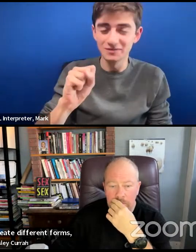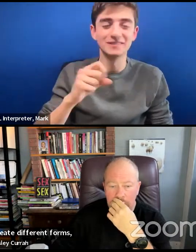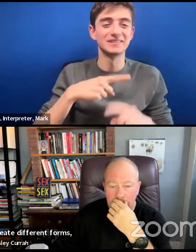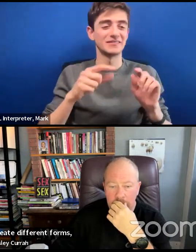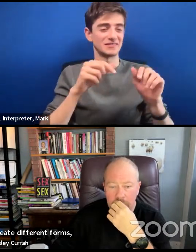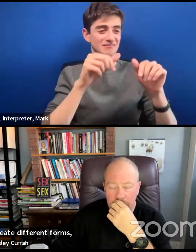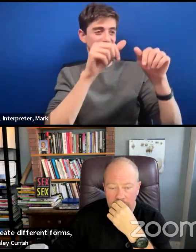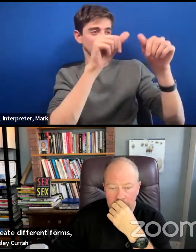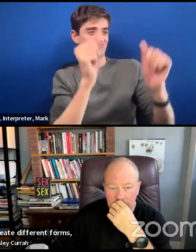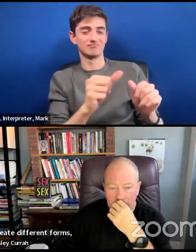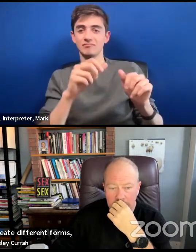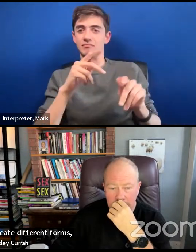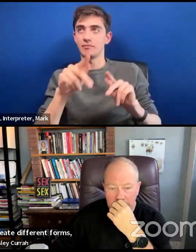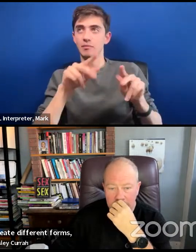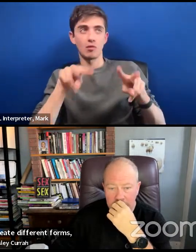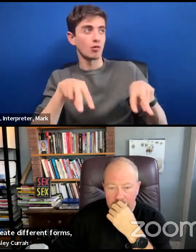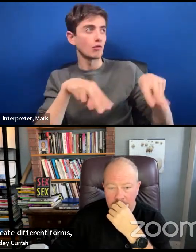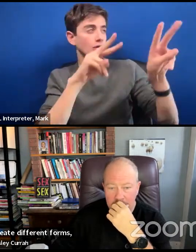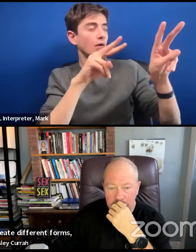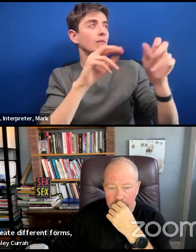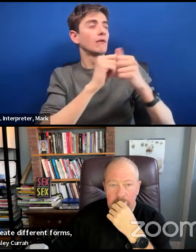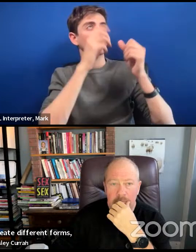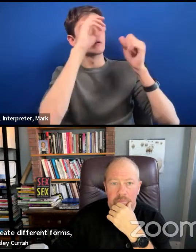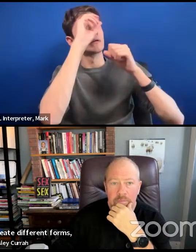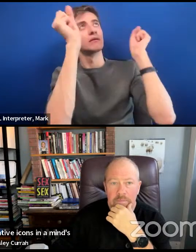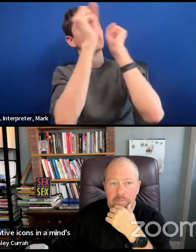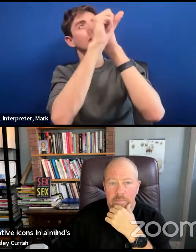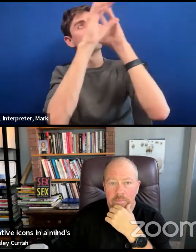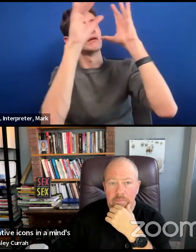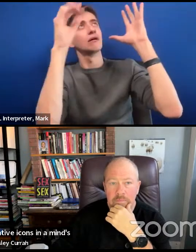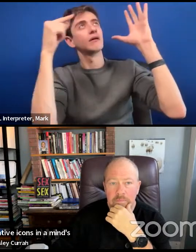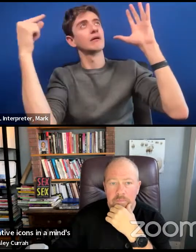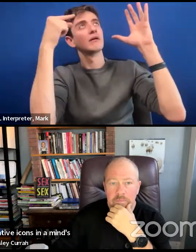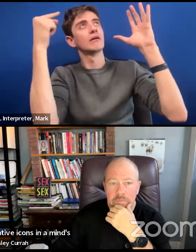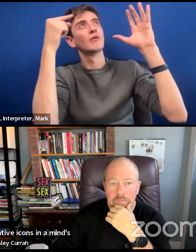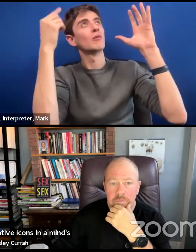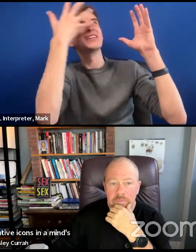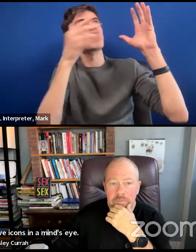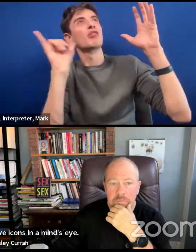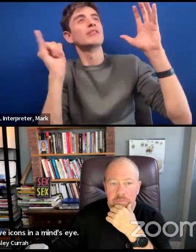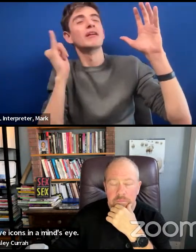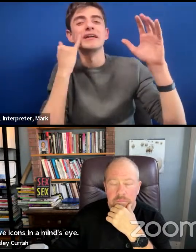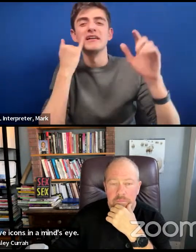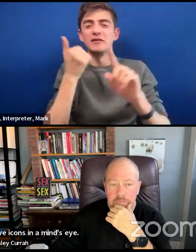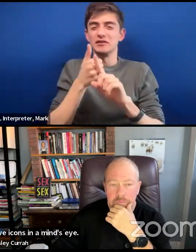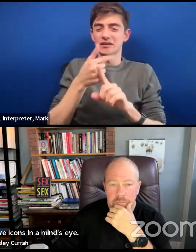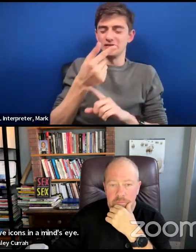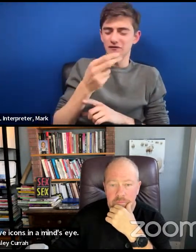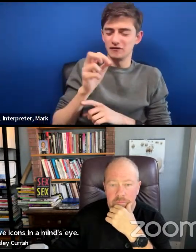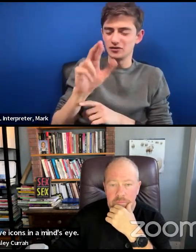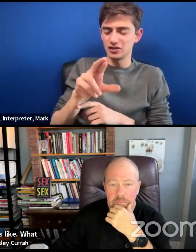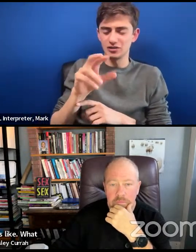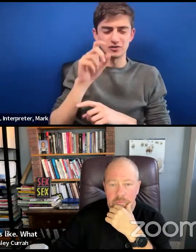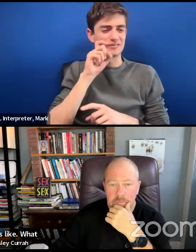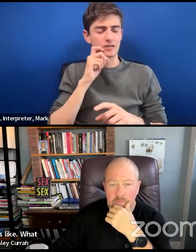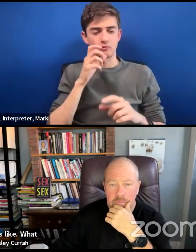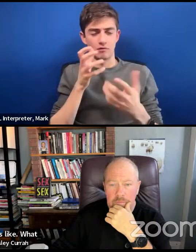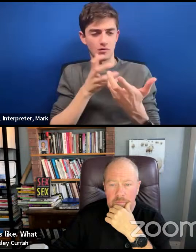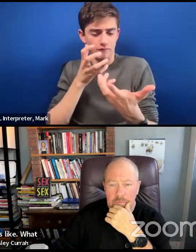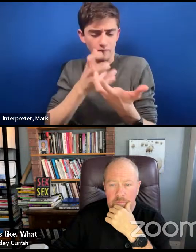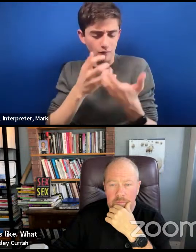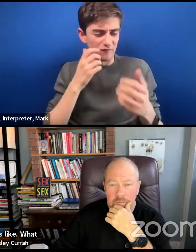icons in the mind's eye of what that looks like. What does it look like to be gender and sexual non-conforming in everyday life?